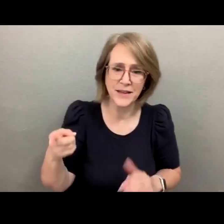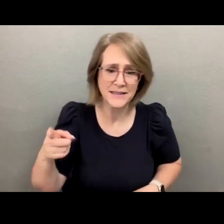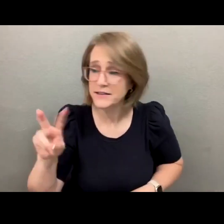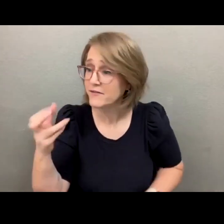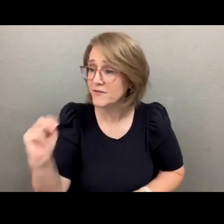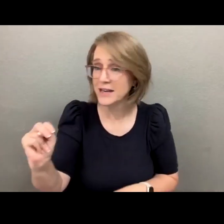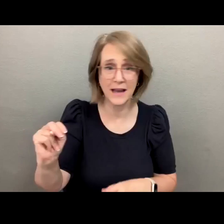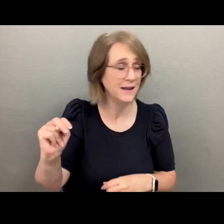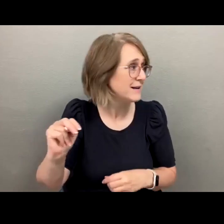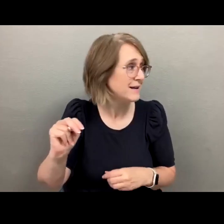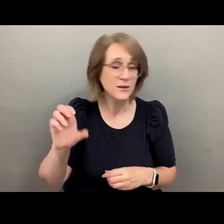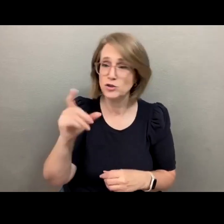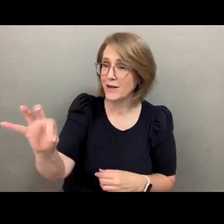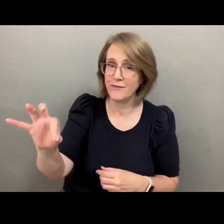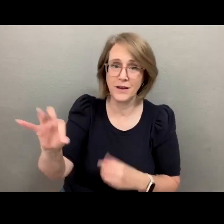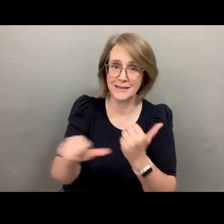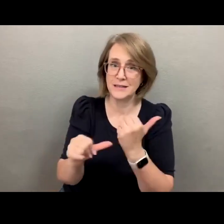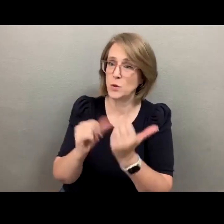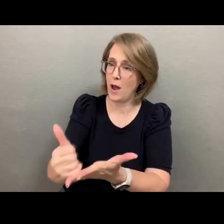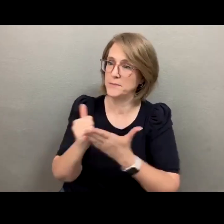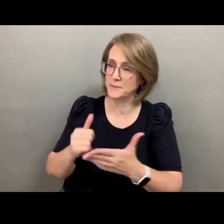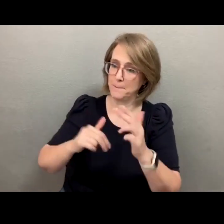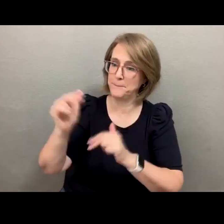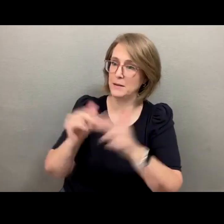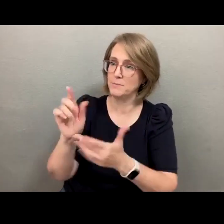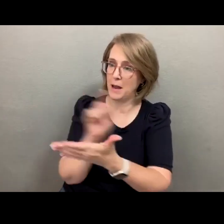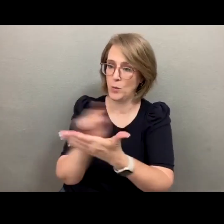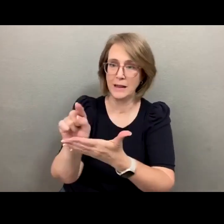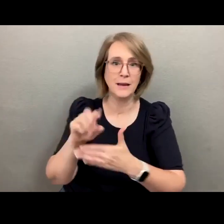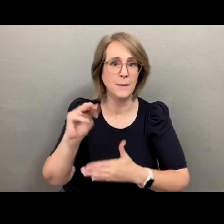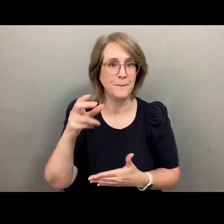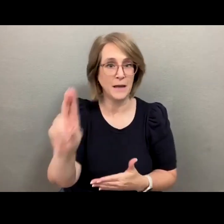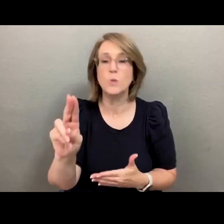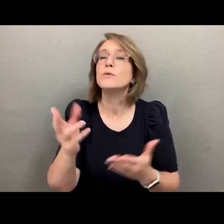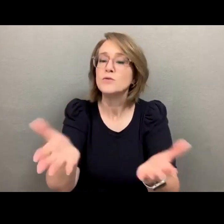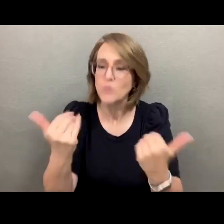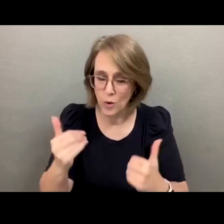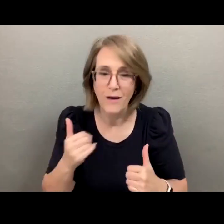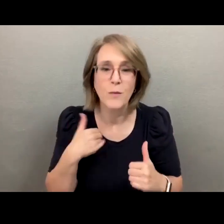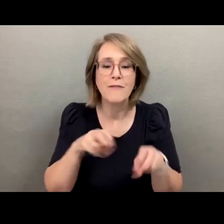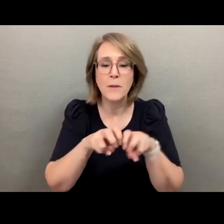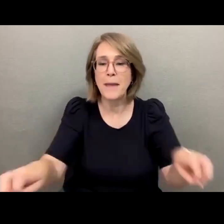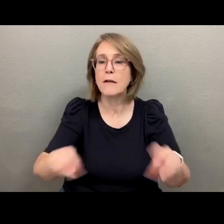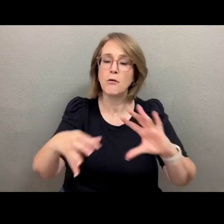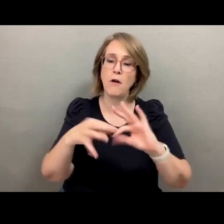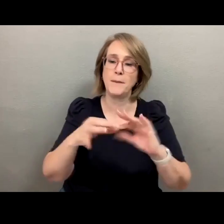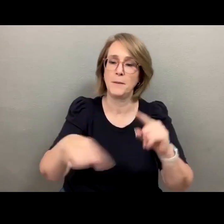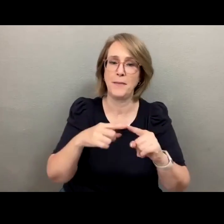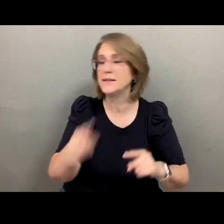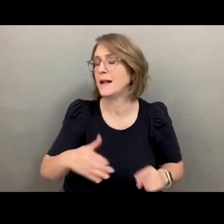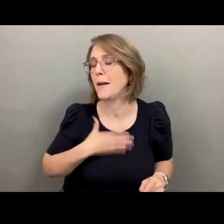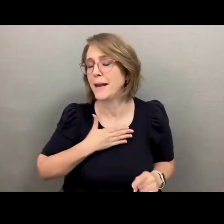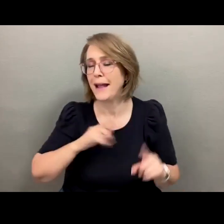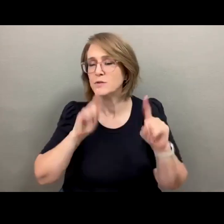build out a menu every week for you. So move through that pretty quickly. We'll have a chance for the panel to comment on it. And I'm happy to